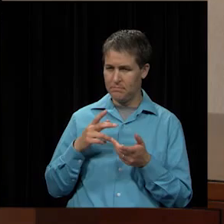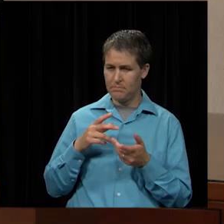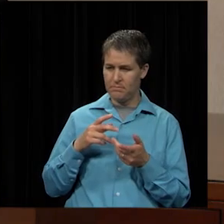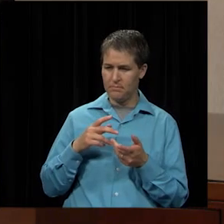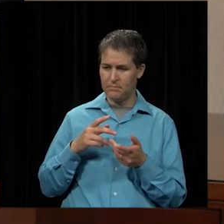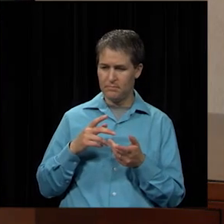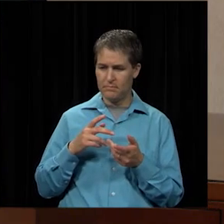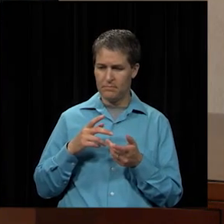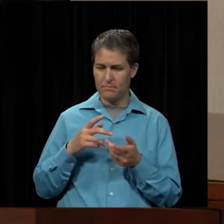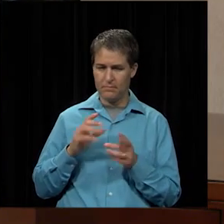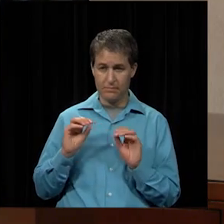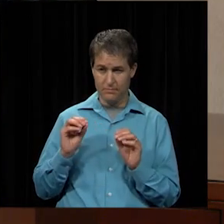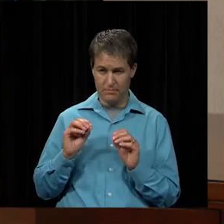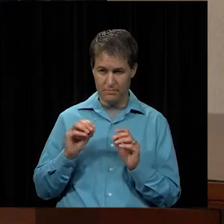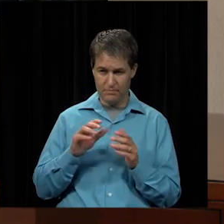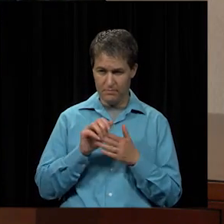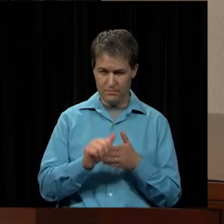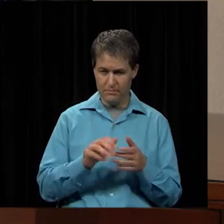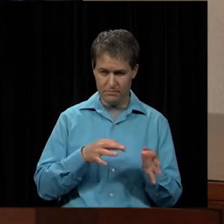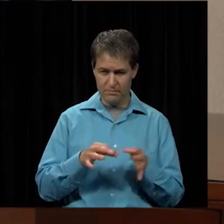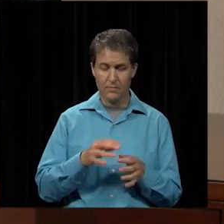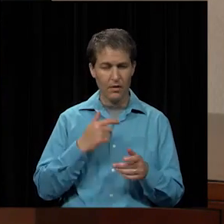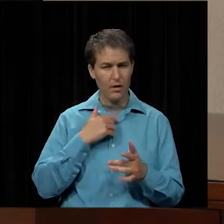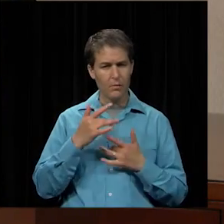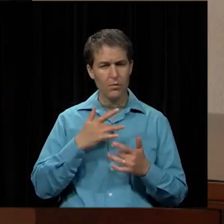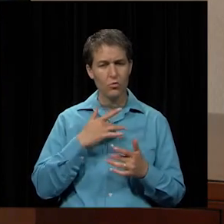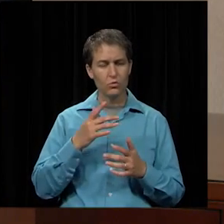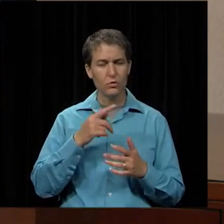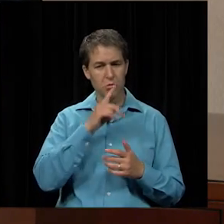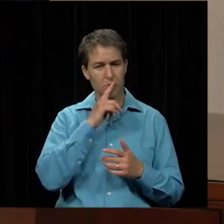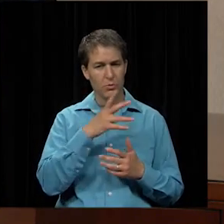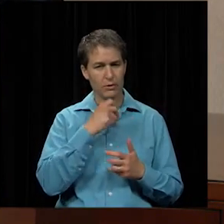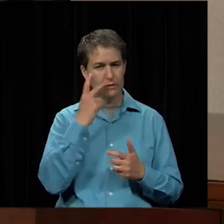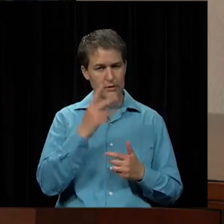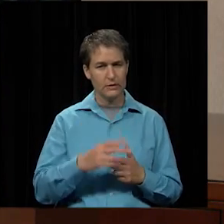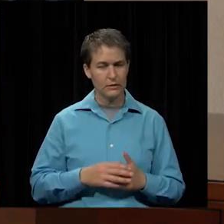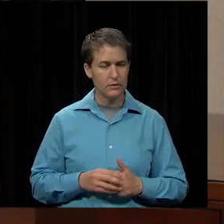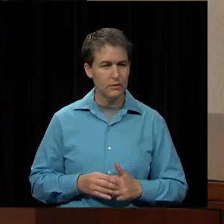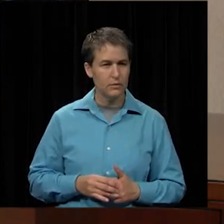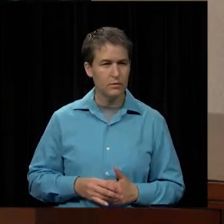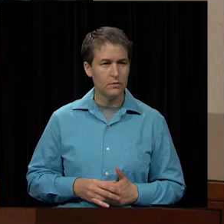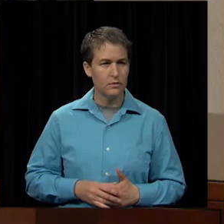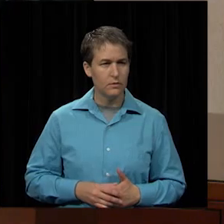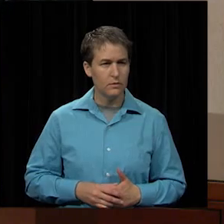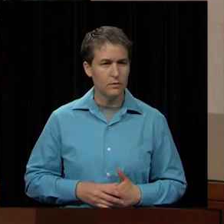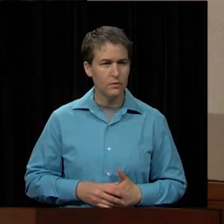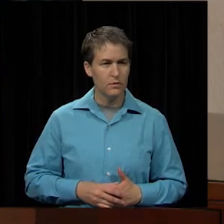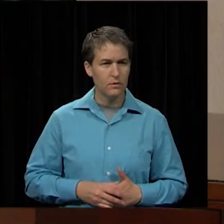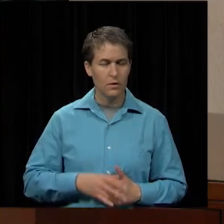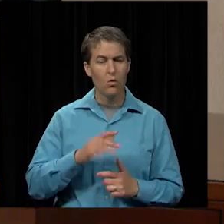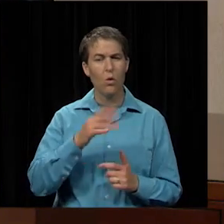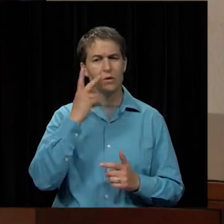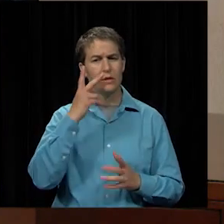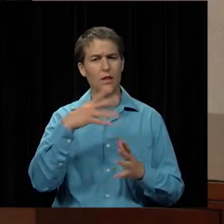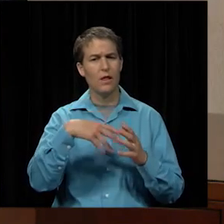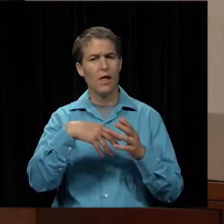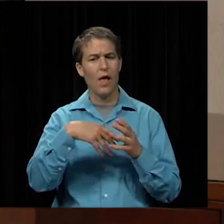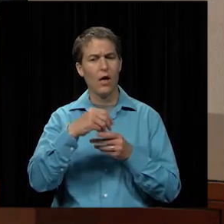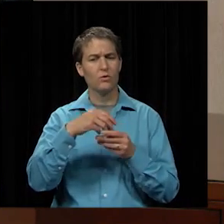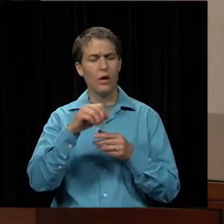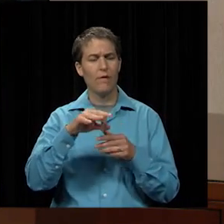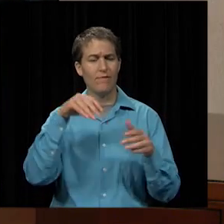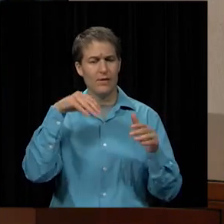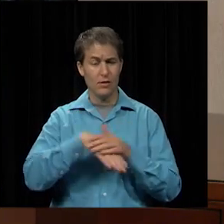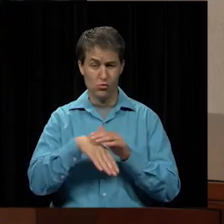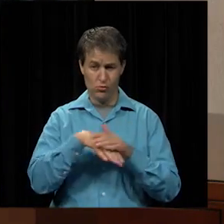direction? You know, I'd express some concern that I'd sure love to see the outside of the entry area